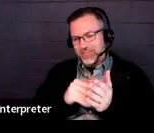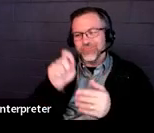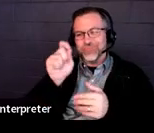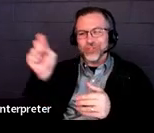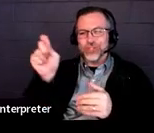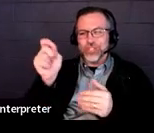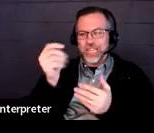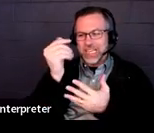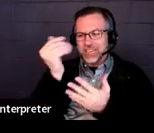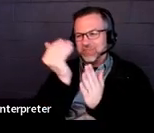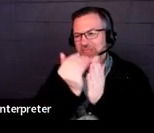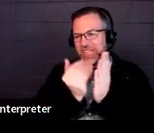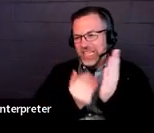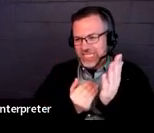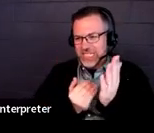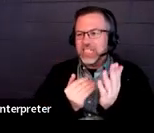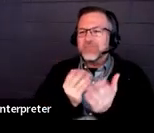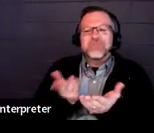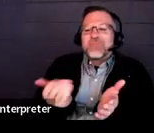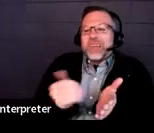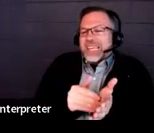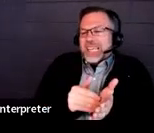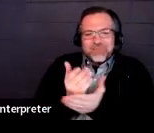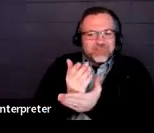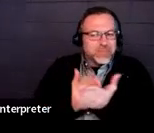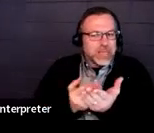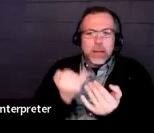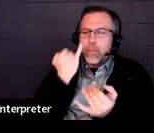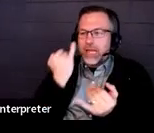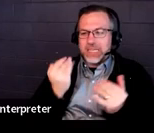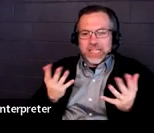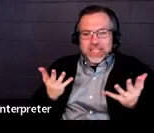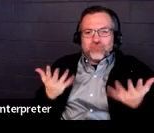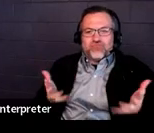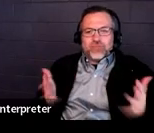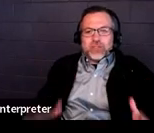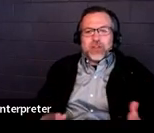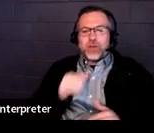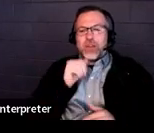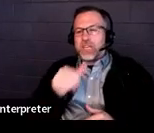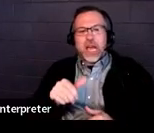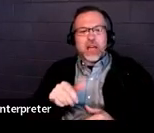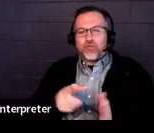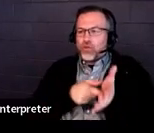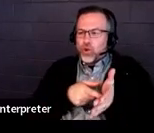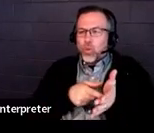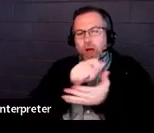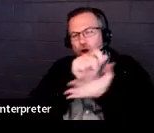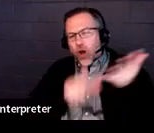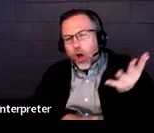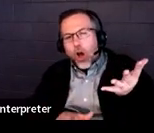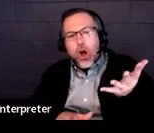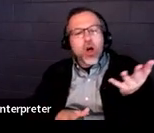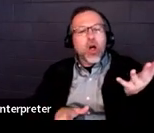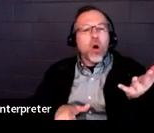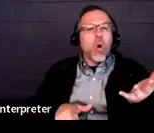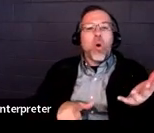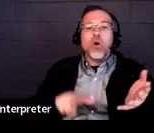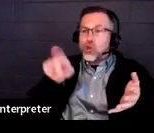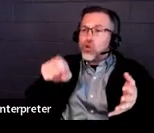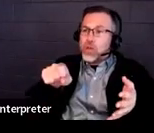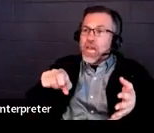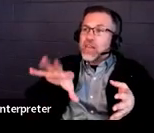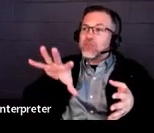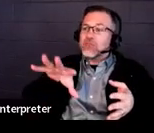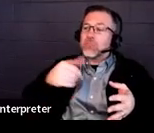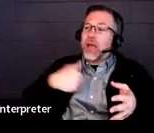includes some ideas of things that you could list in section two or talk about in section two. However, it's not limited to this, you